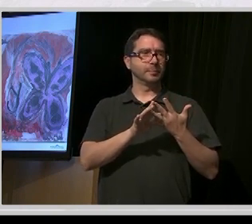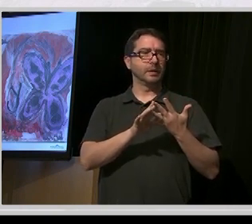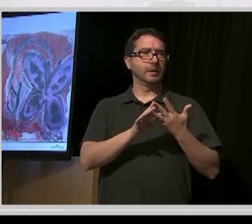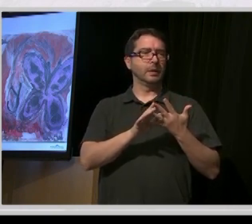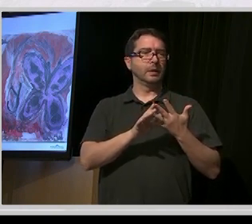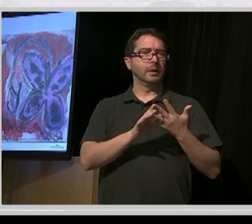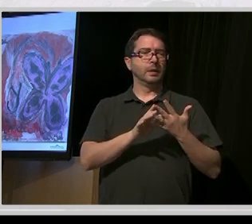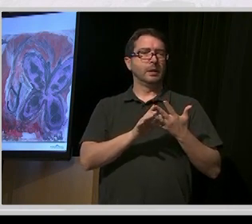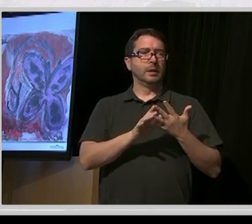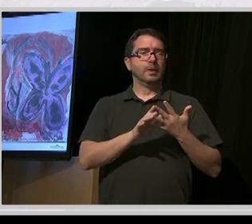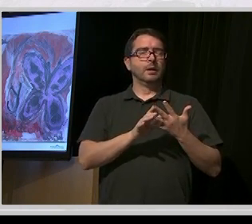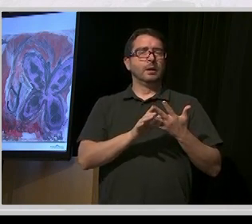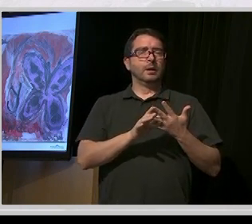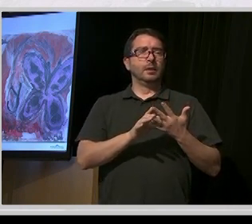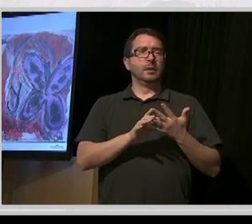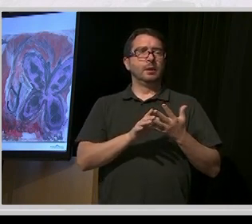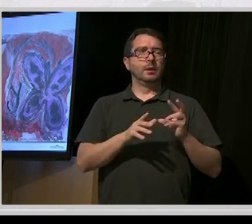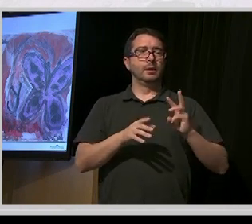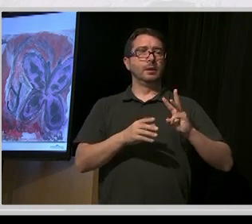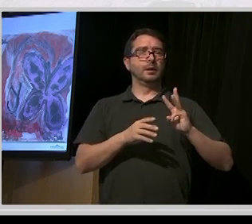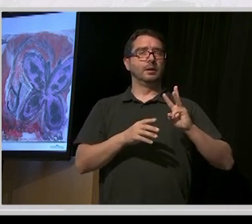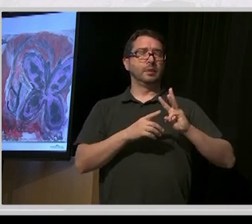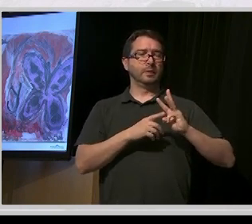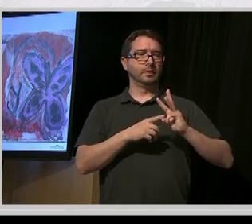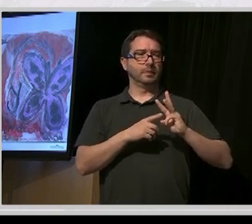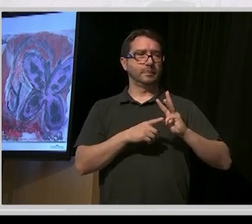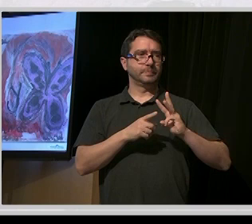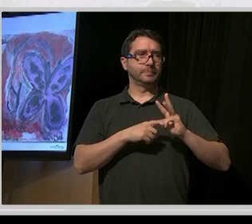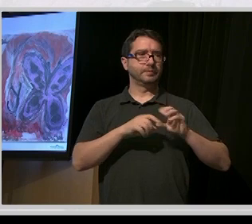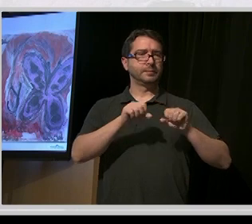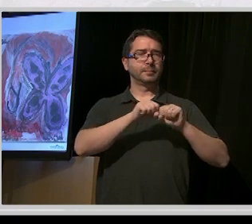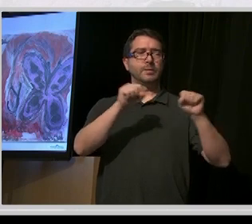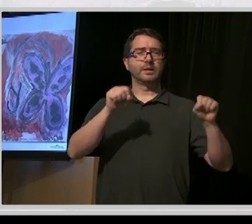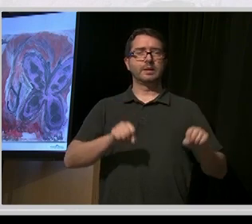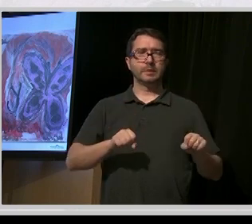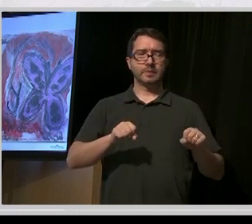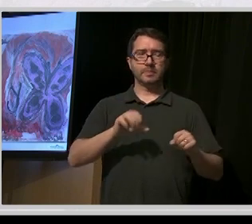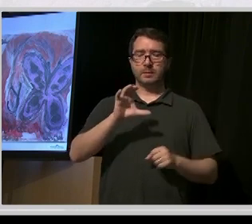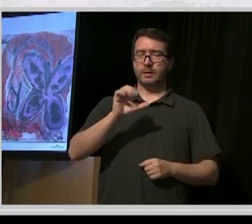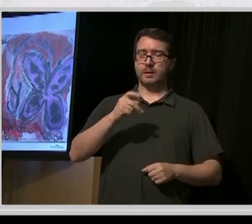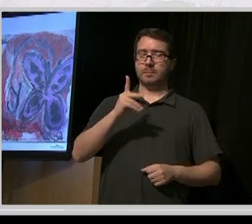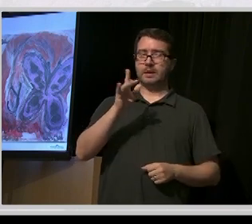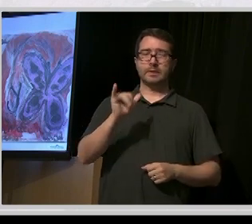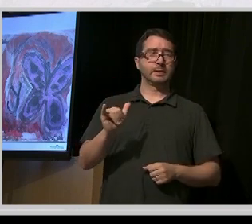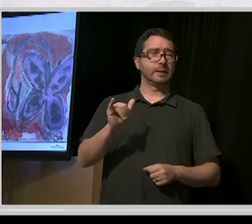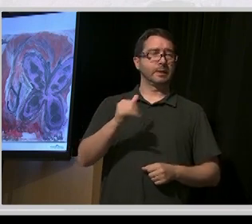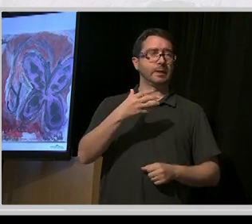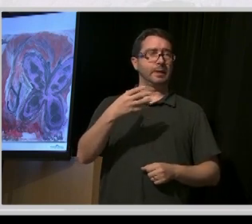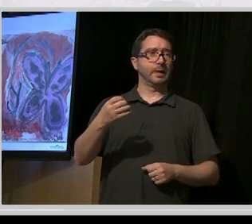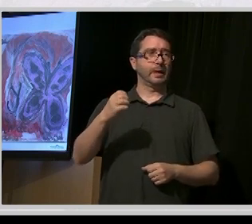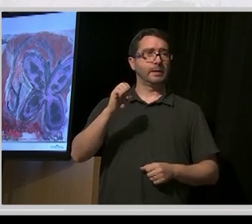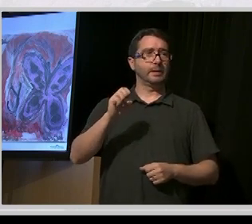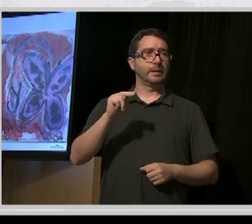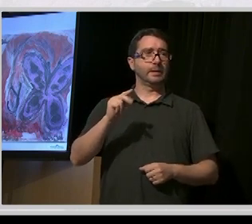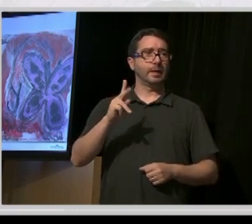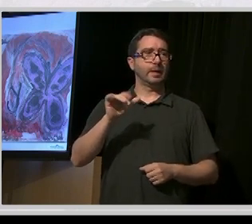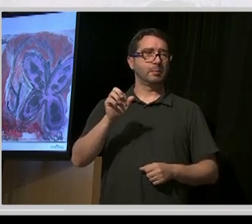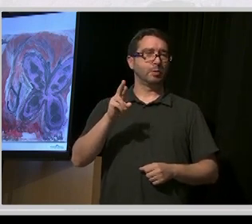what we call the sort of system capacity and enablers. These are things that need to be in place to support all the initiatives.